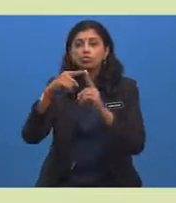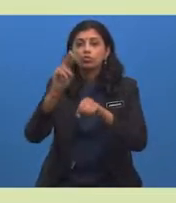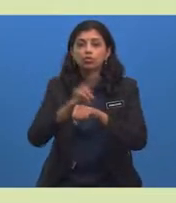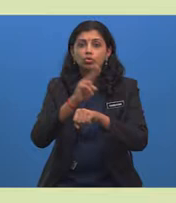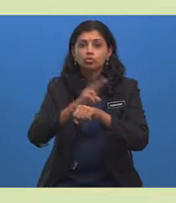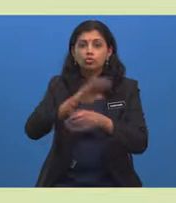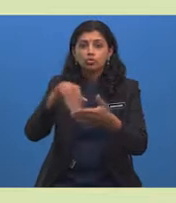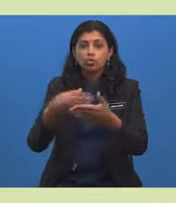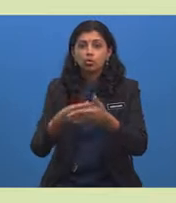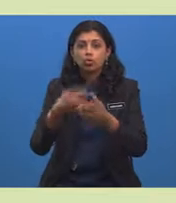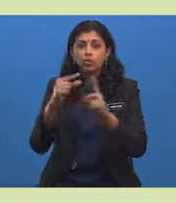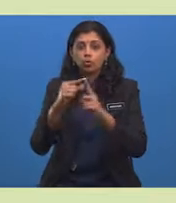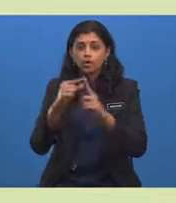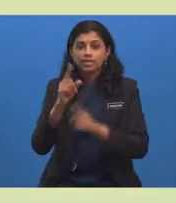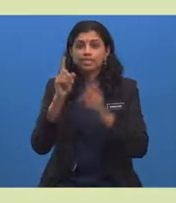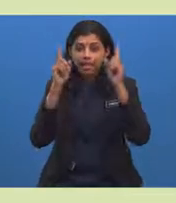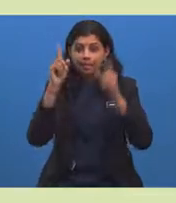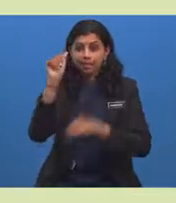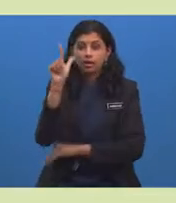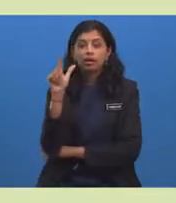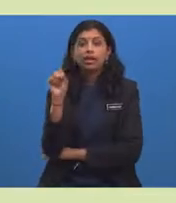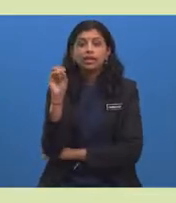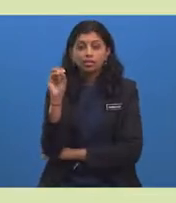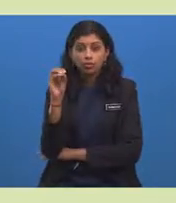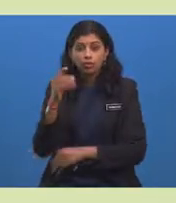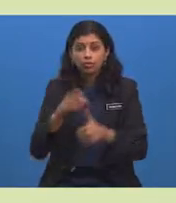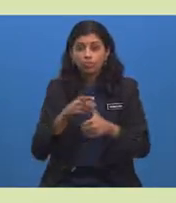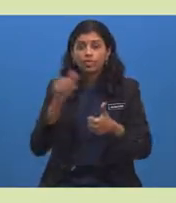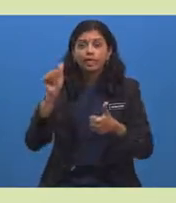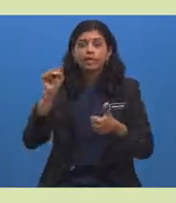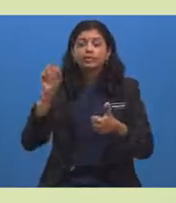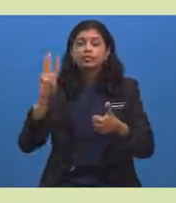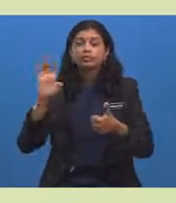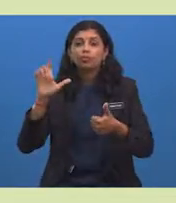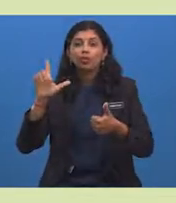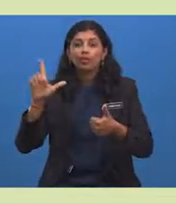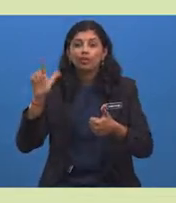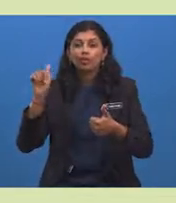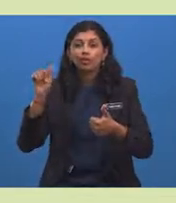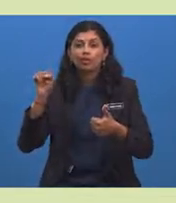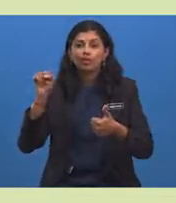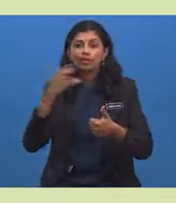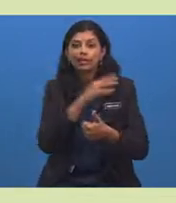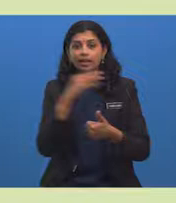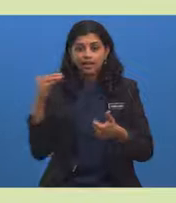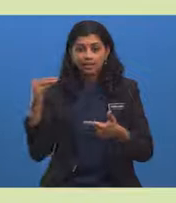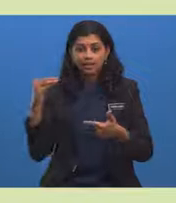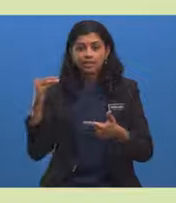Mariam, too, was tired from all the walking they did this afternoon